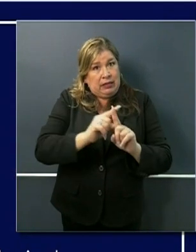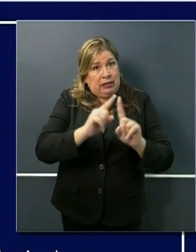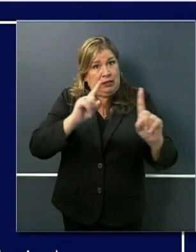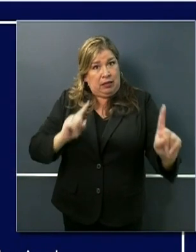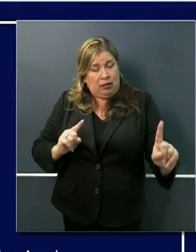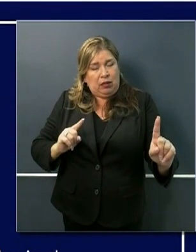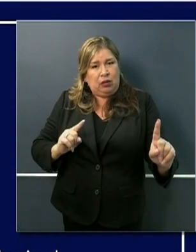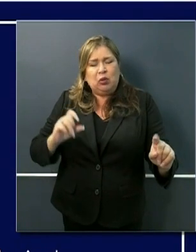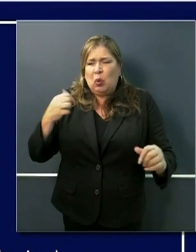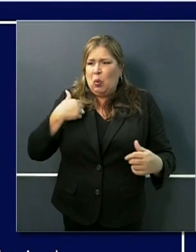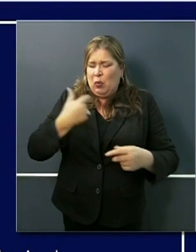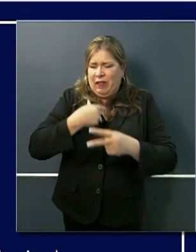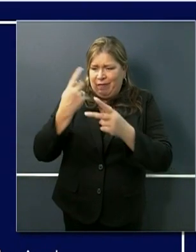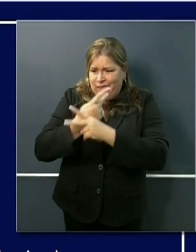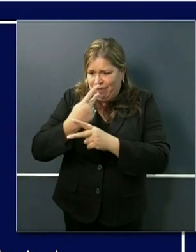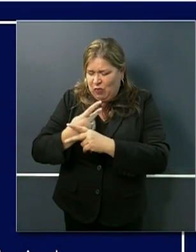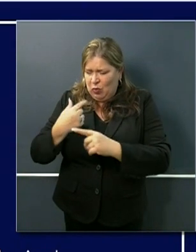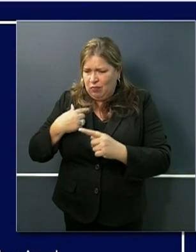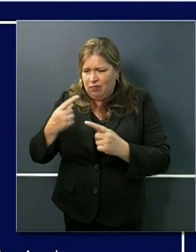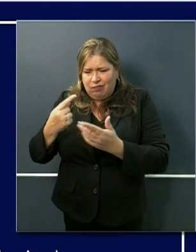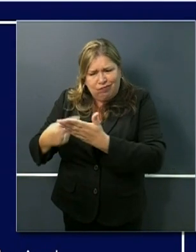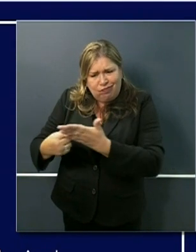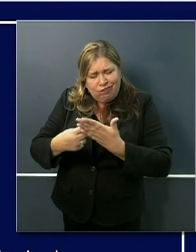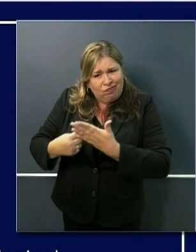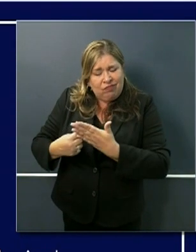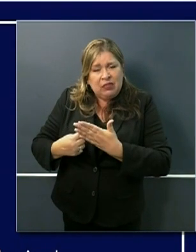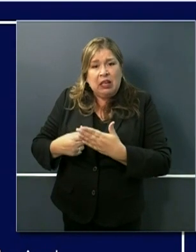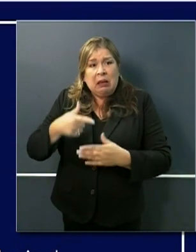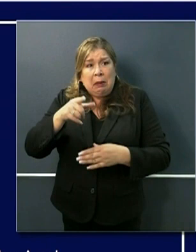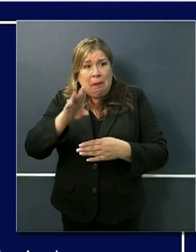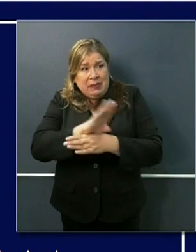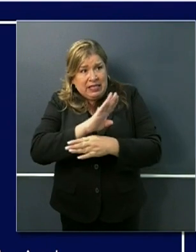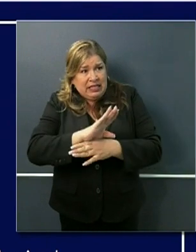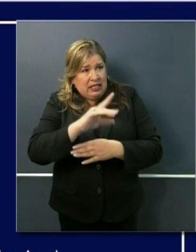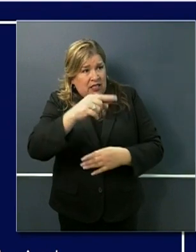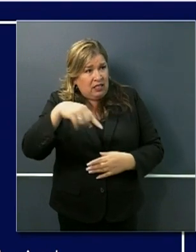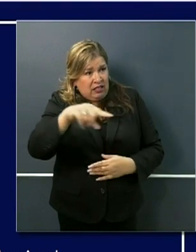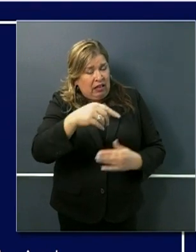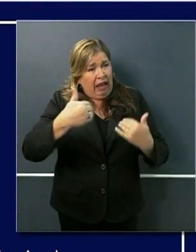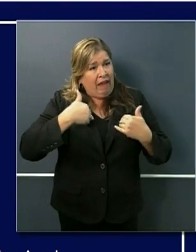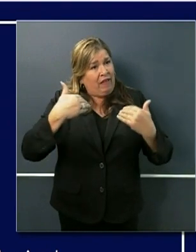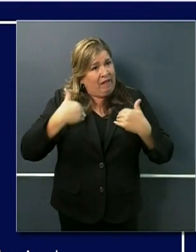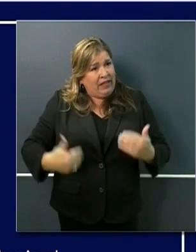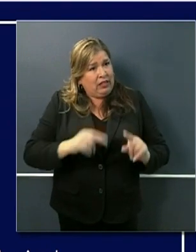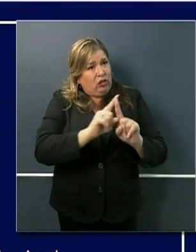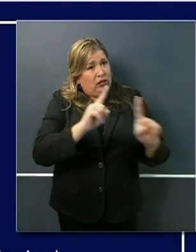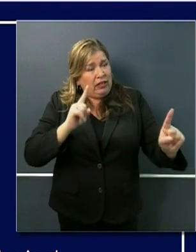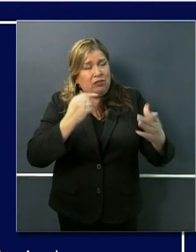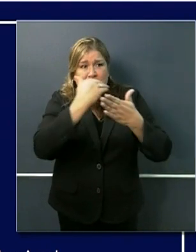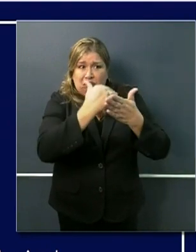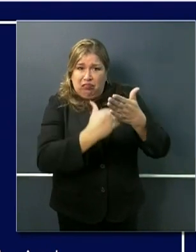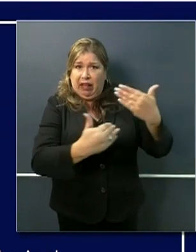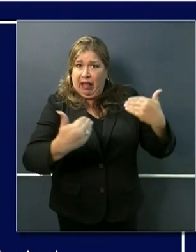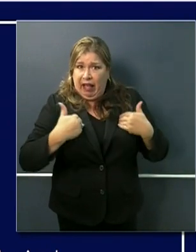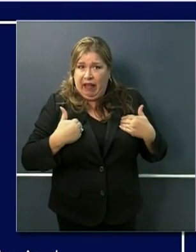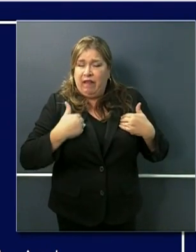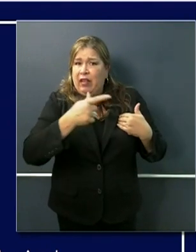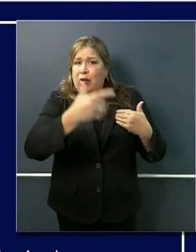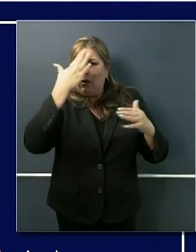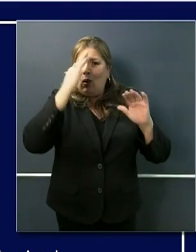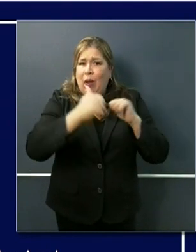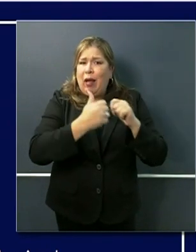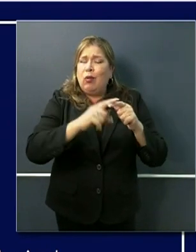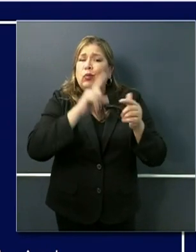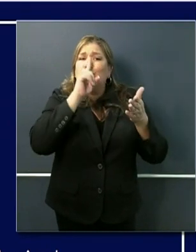we worked with businesses to support physical distancing practices and introduced guidelines to provide health checks when employees or the general